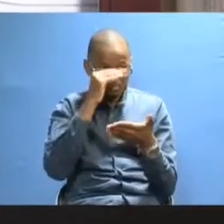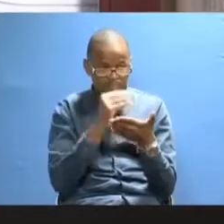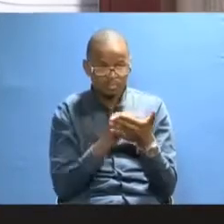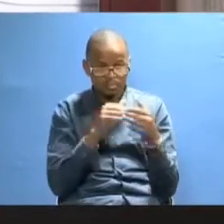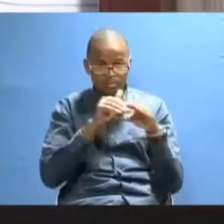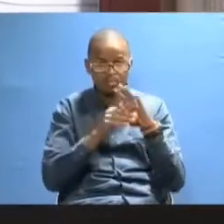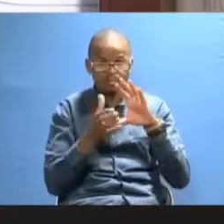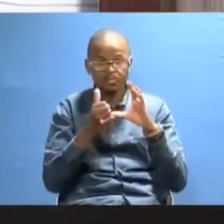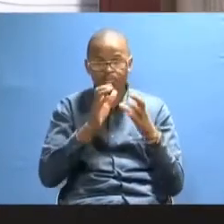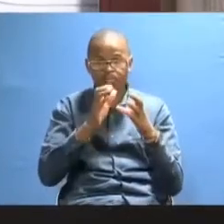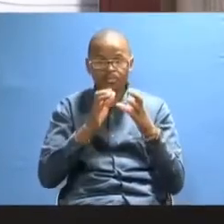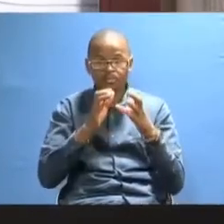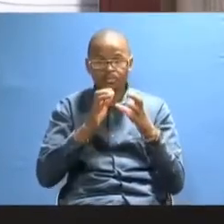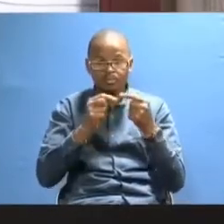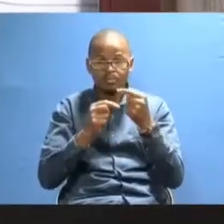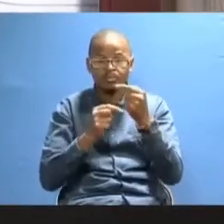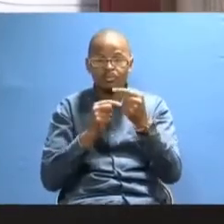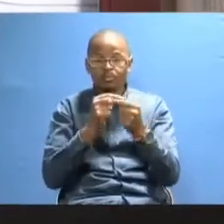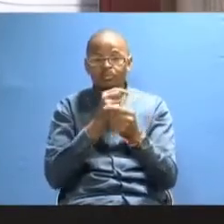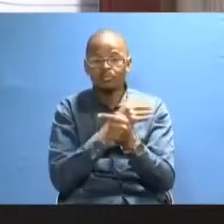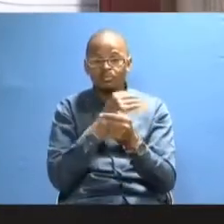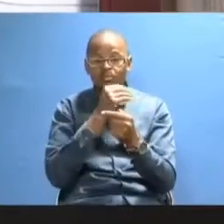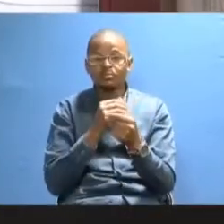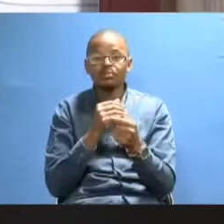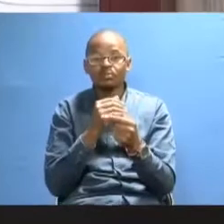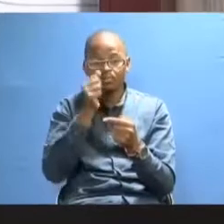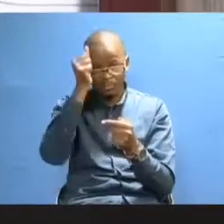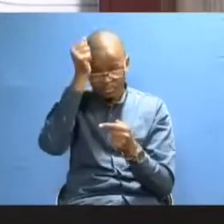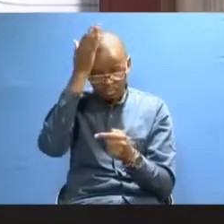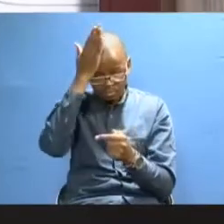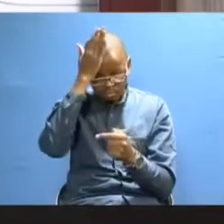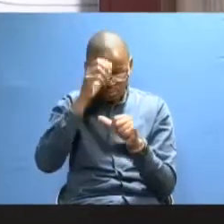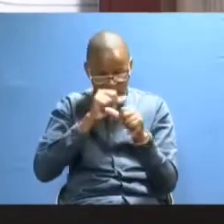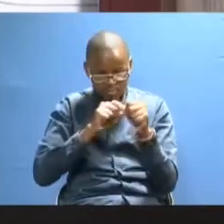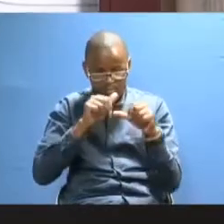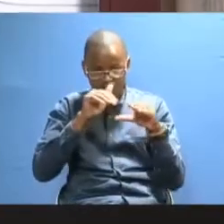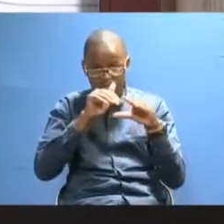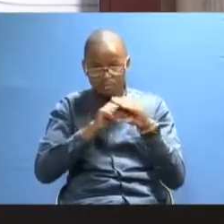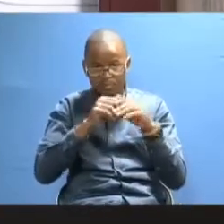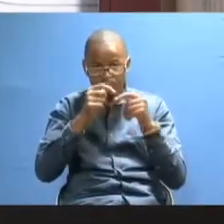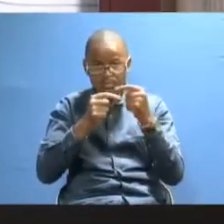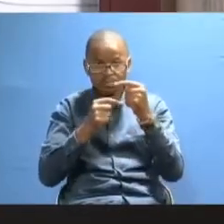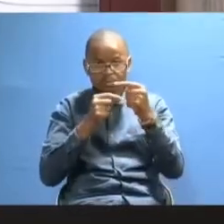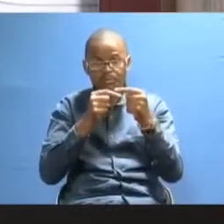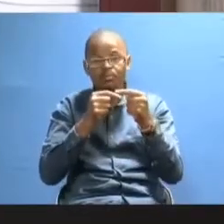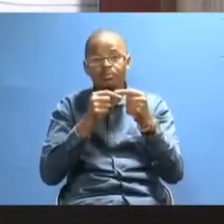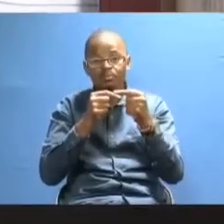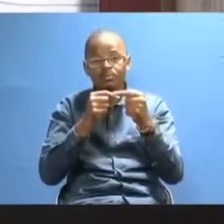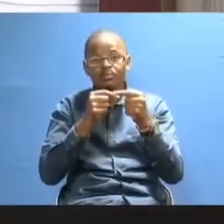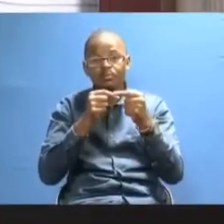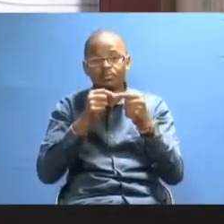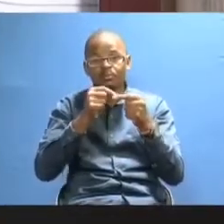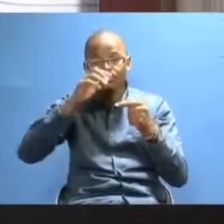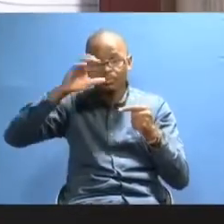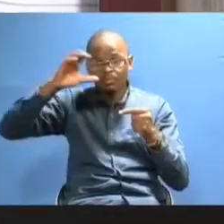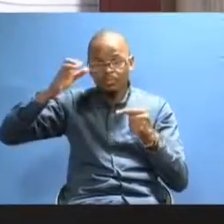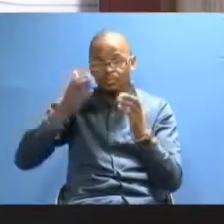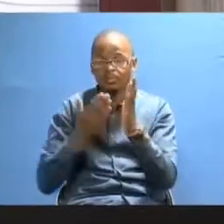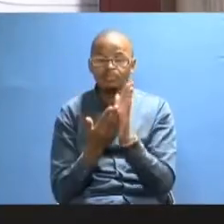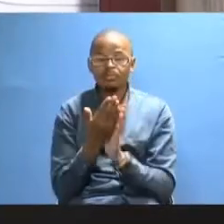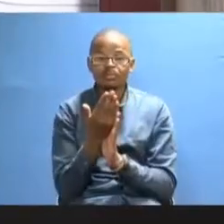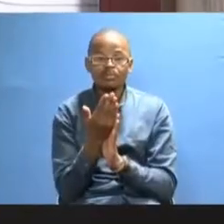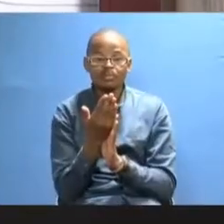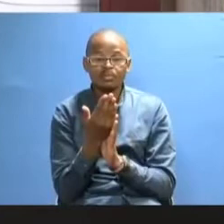Studies in Climate Change and Sustainability, and Master of Science Sustainable Urban